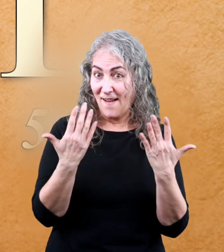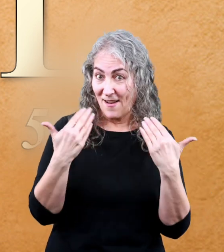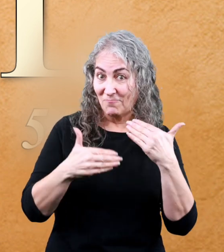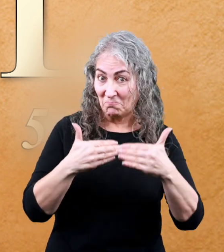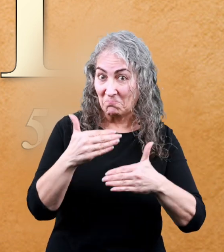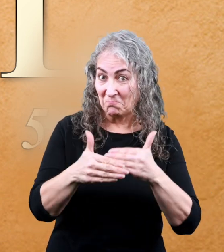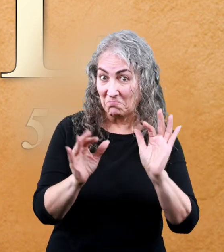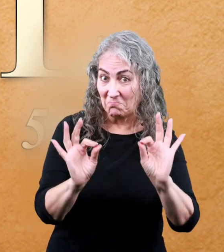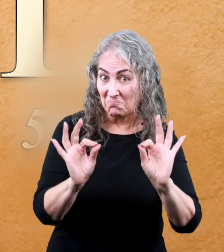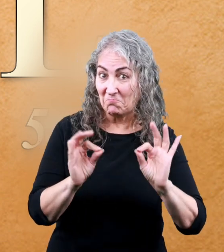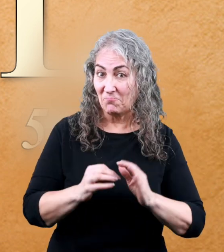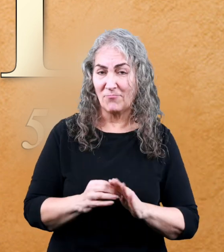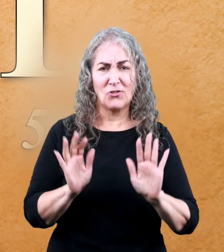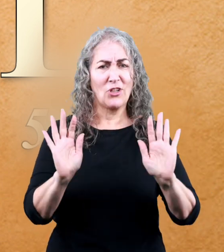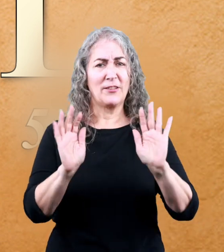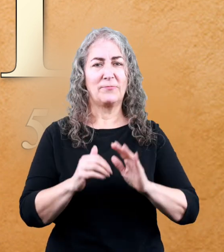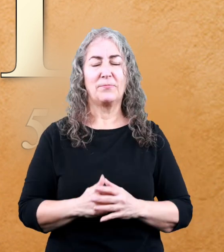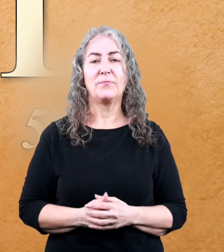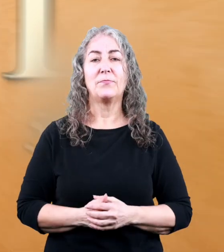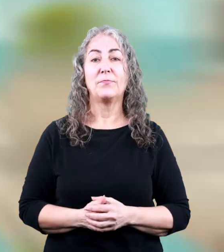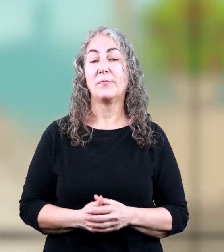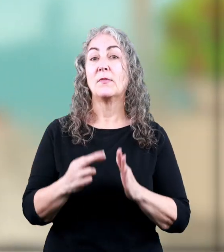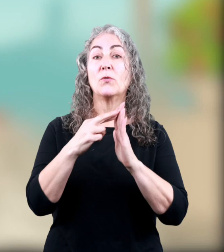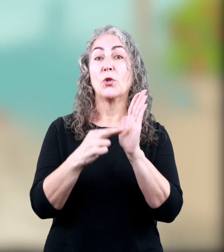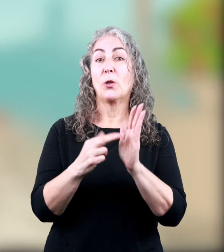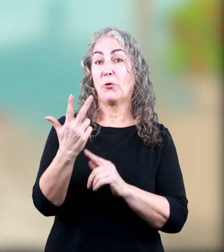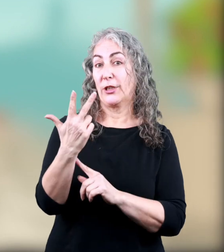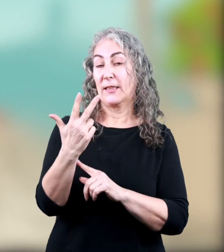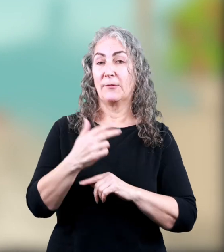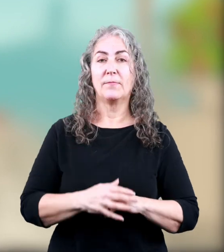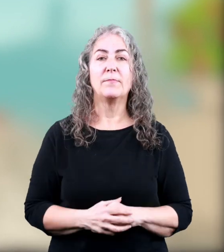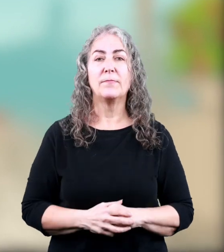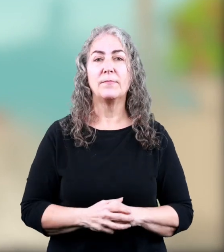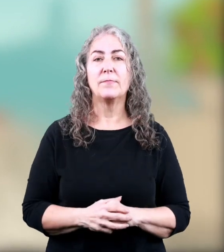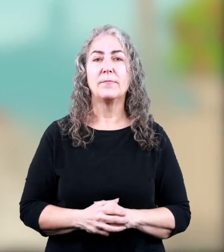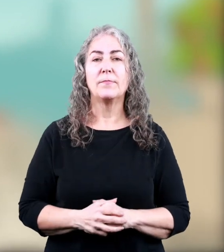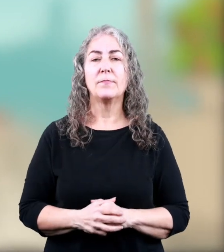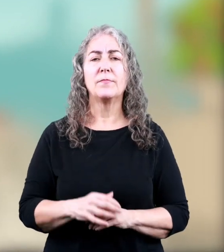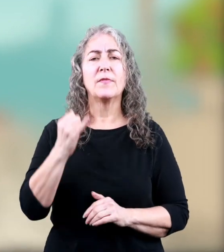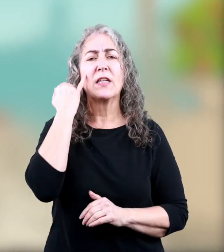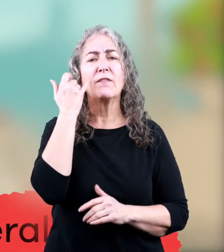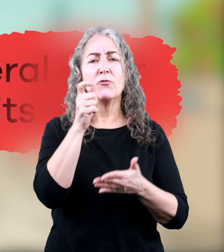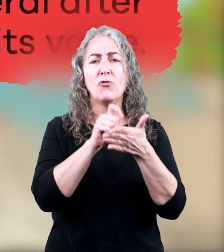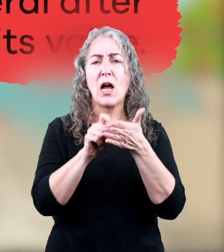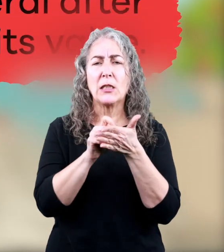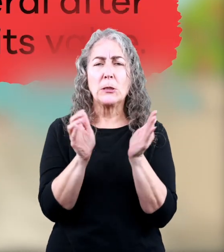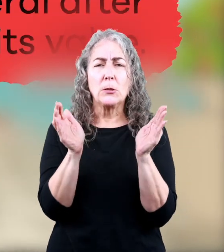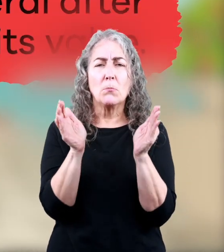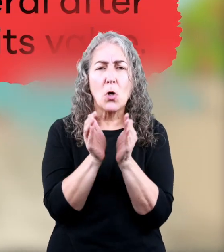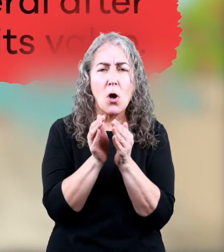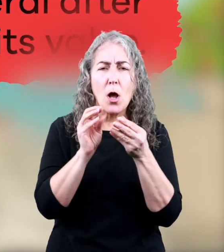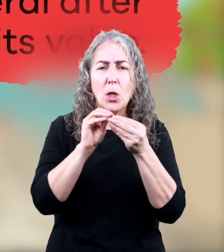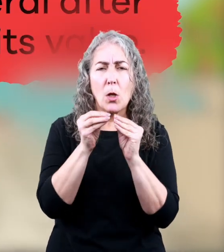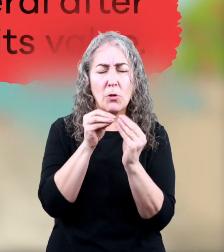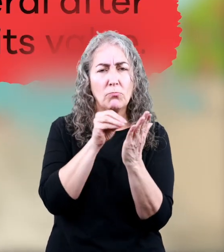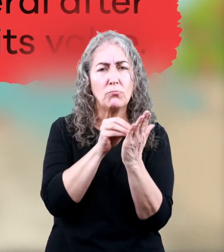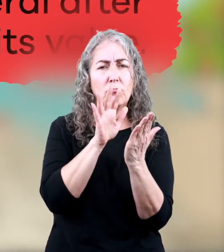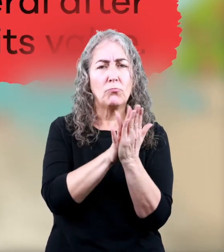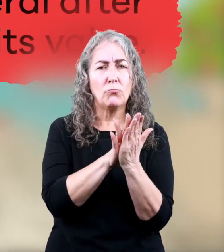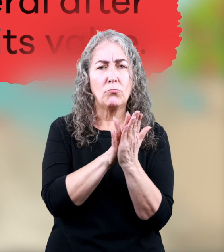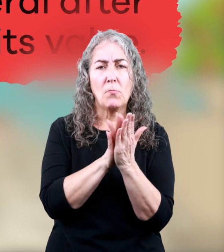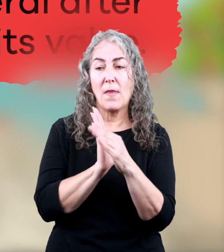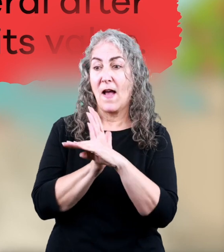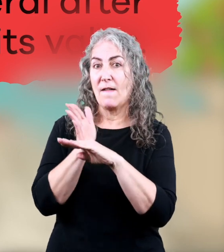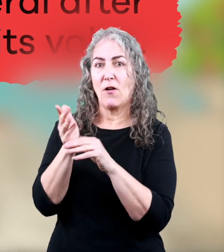Are you getting the hang of it? Great! Ready for rule number three? If you write a smaller